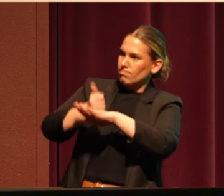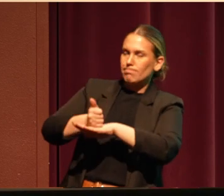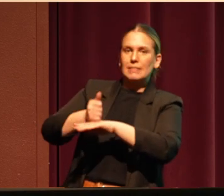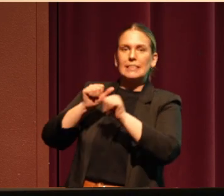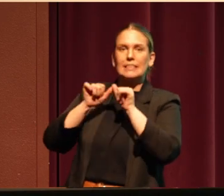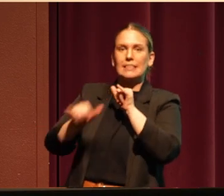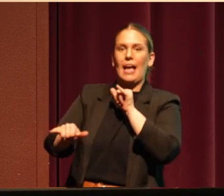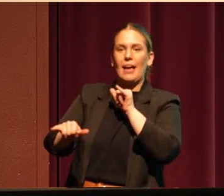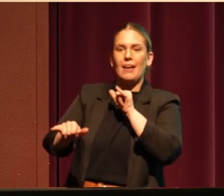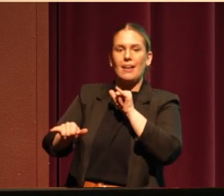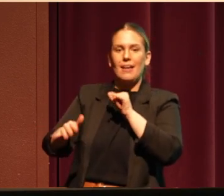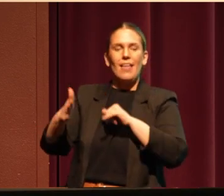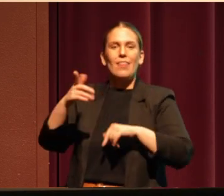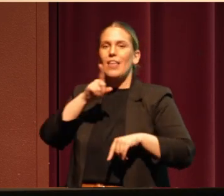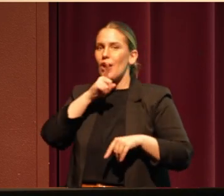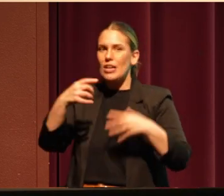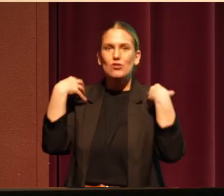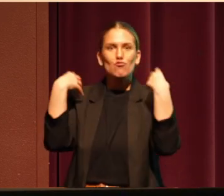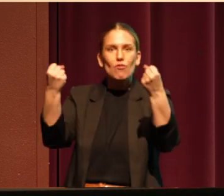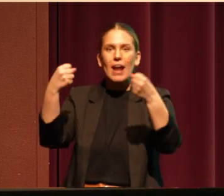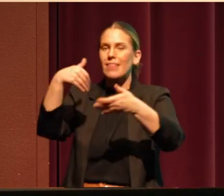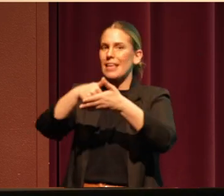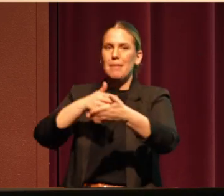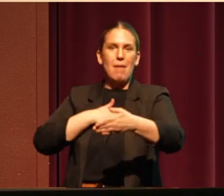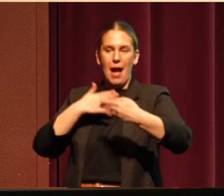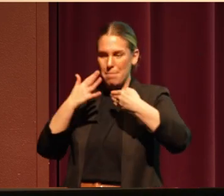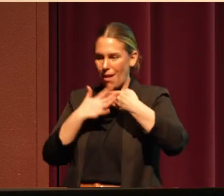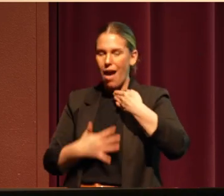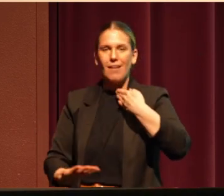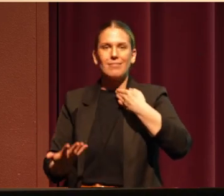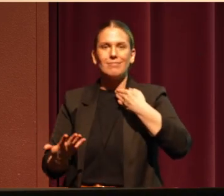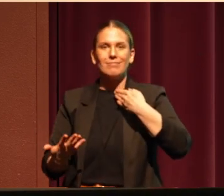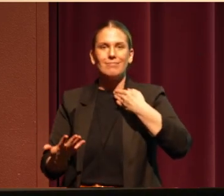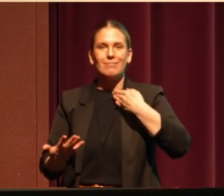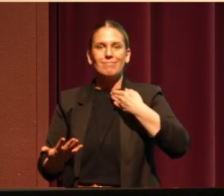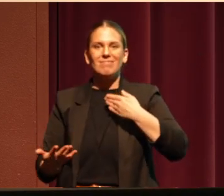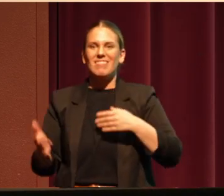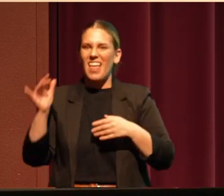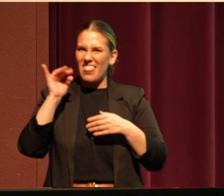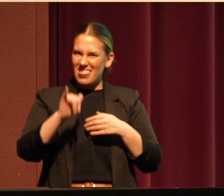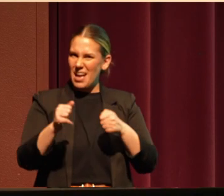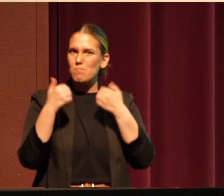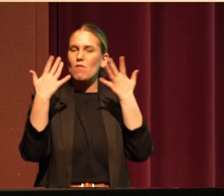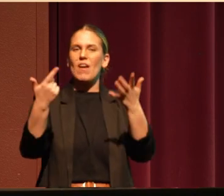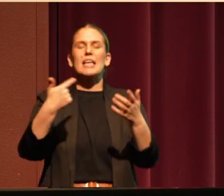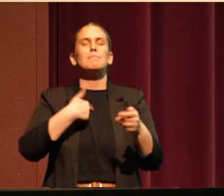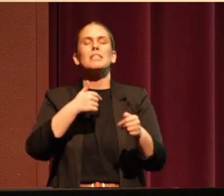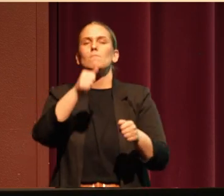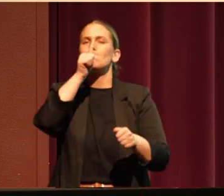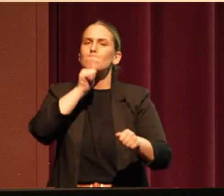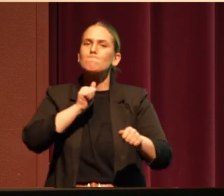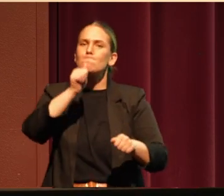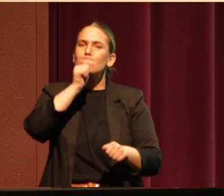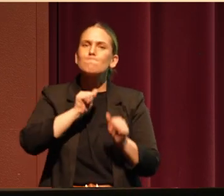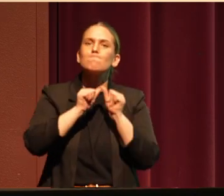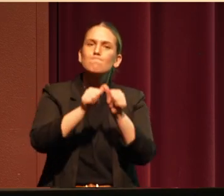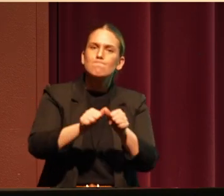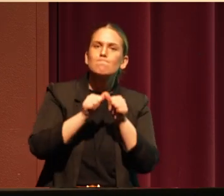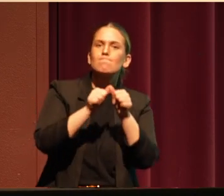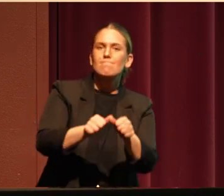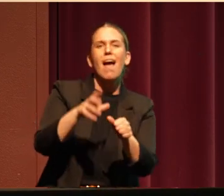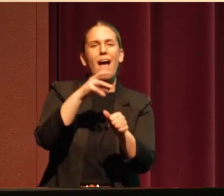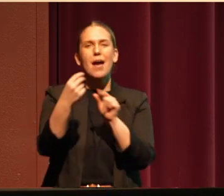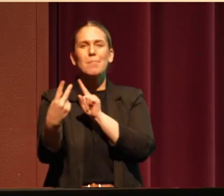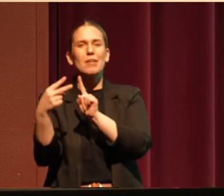latch on to that because that gives you perseverance as well as perspective. And so I think it's what you choose to